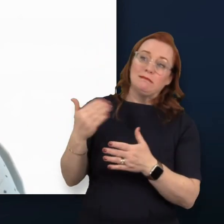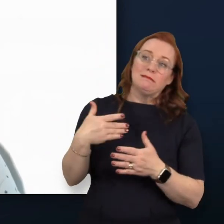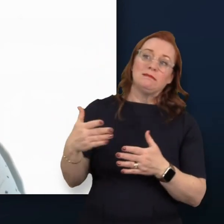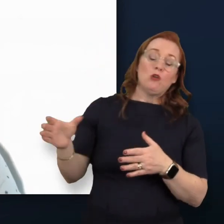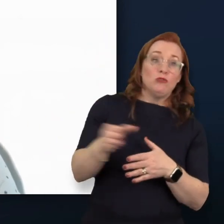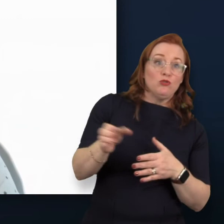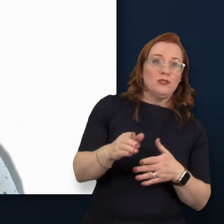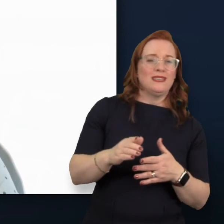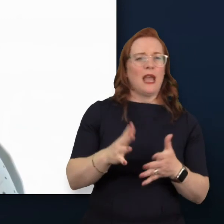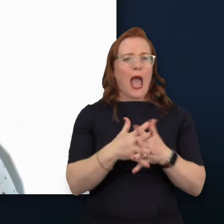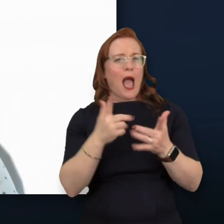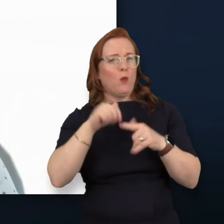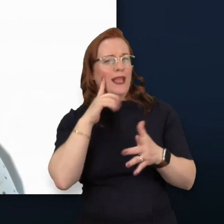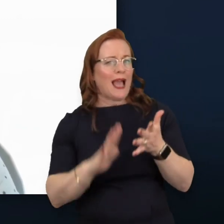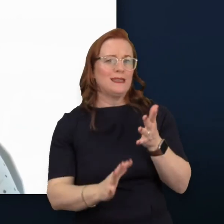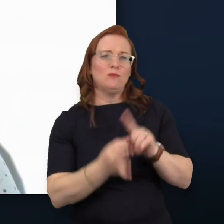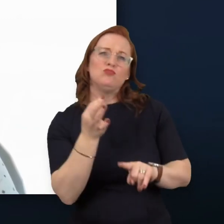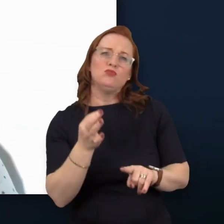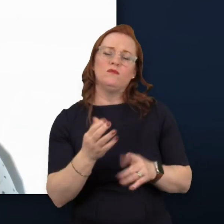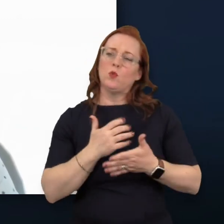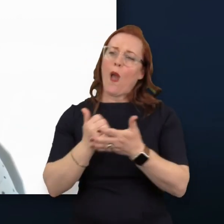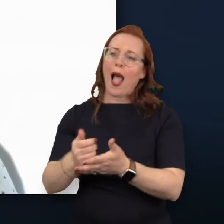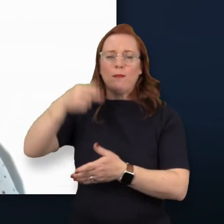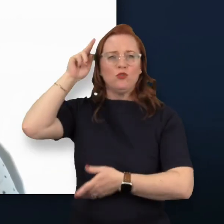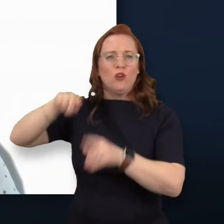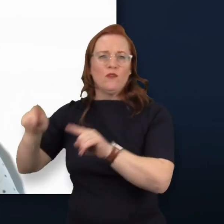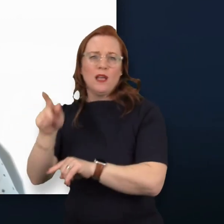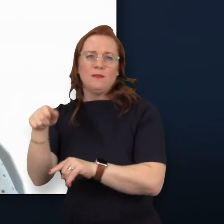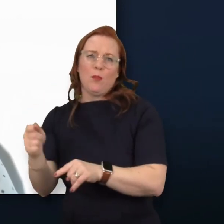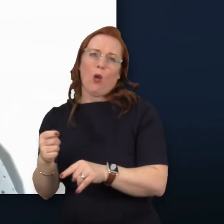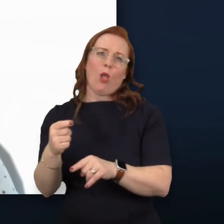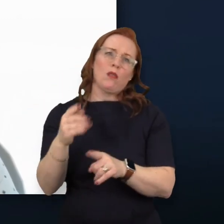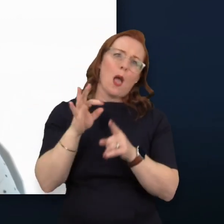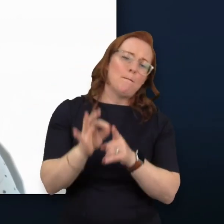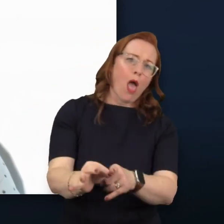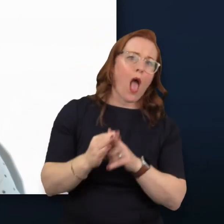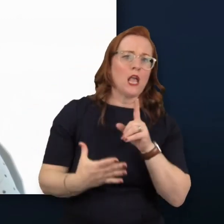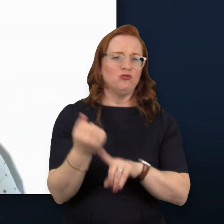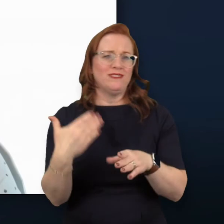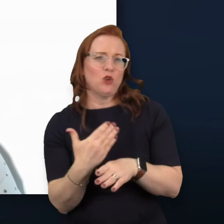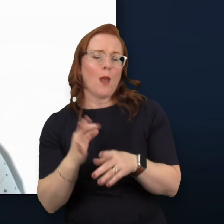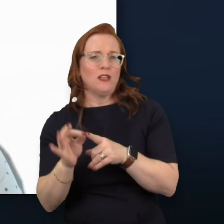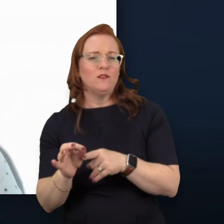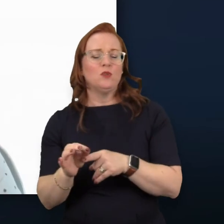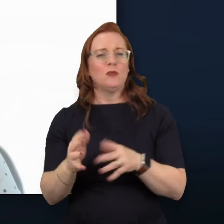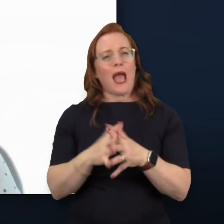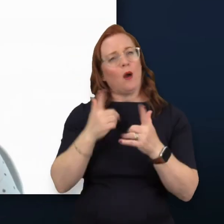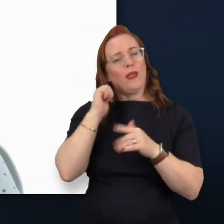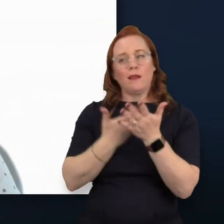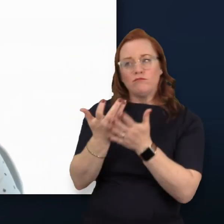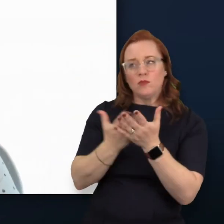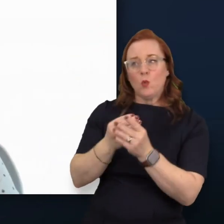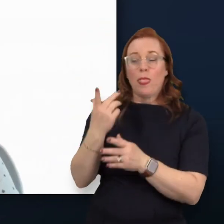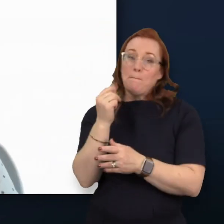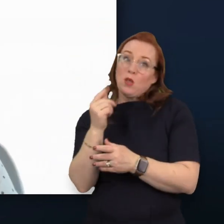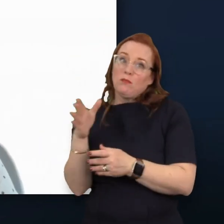could we make improvements to help neurodiverse individuals? What What are the adjustments that we could make? And how can we really talk to potential candidates